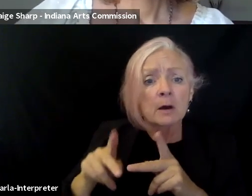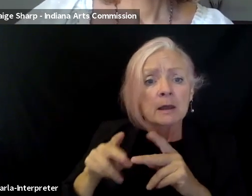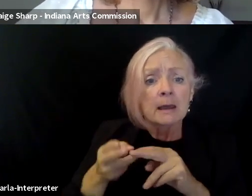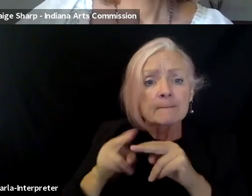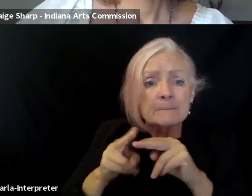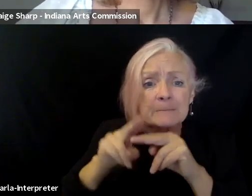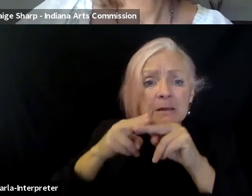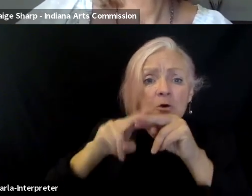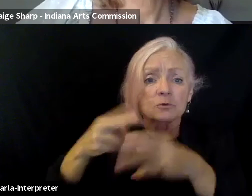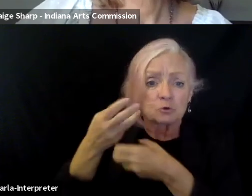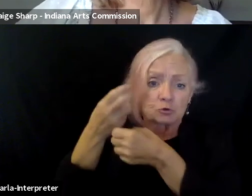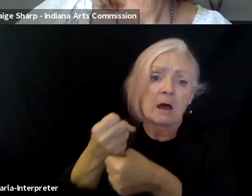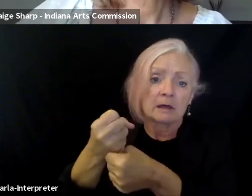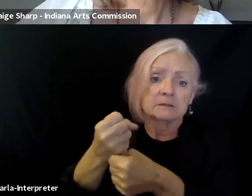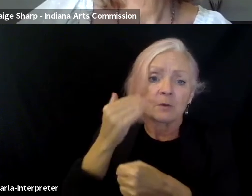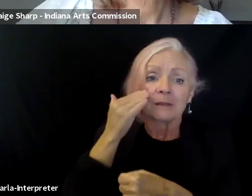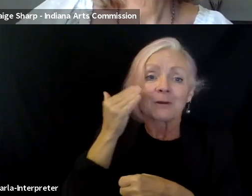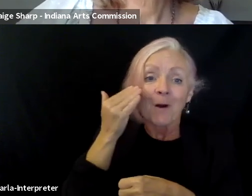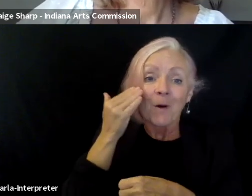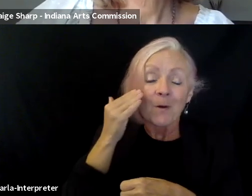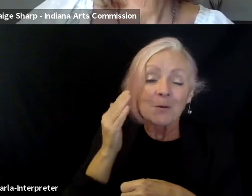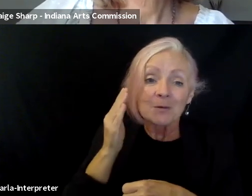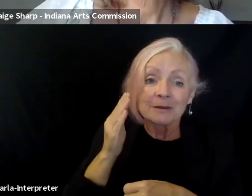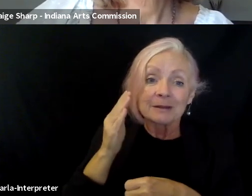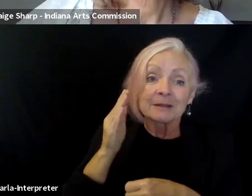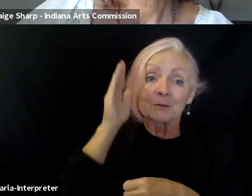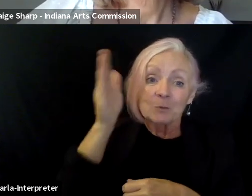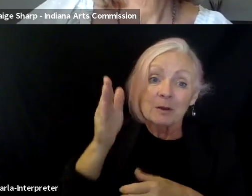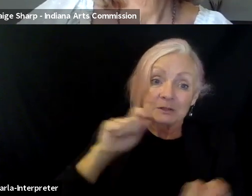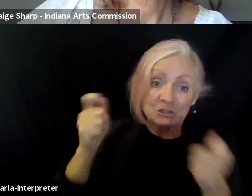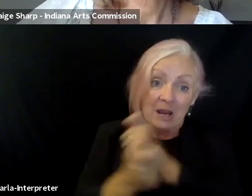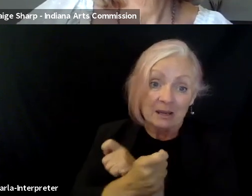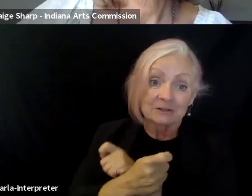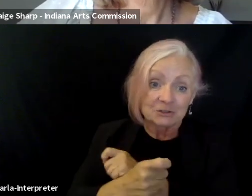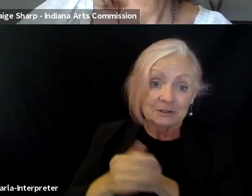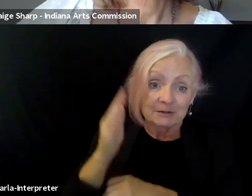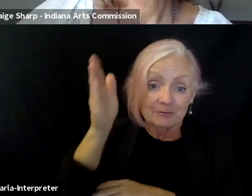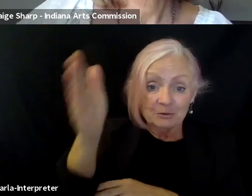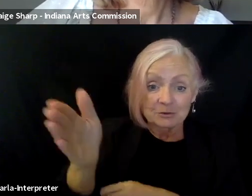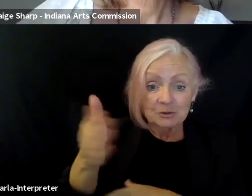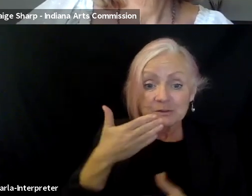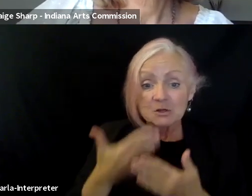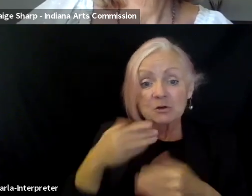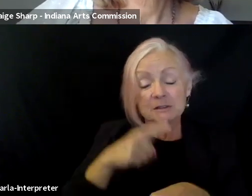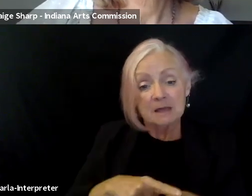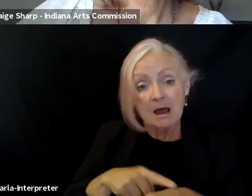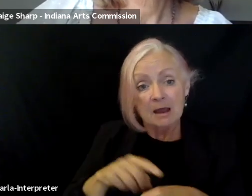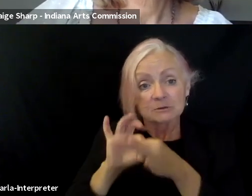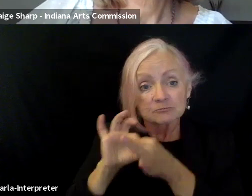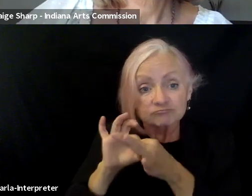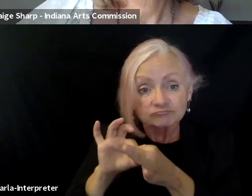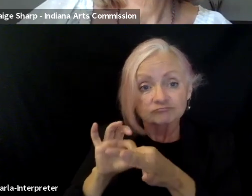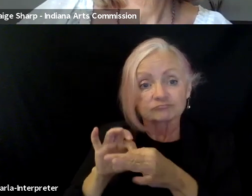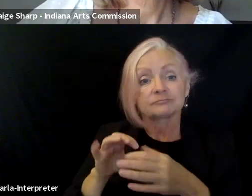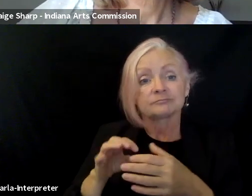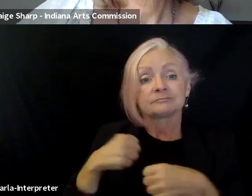as our demographers are telling us. Um, and this is a great time to start building relationships and start, um, creating